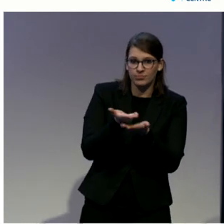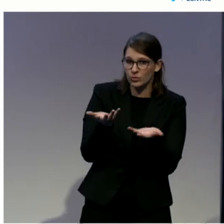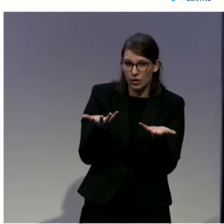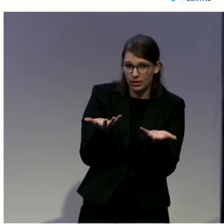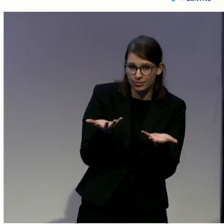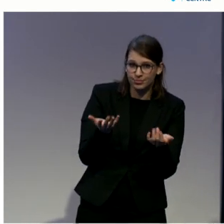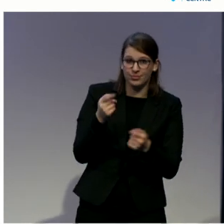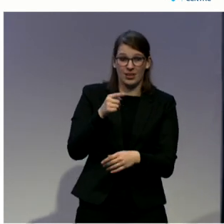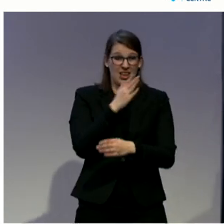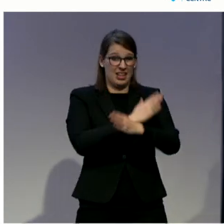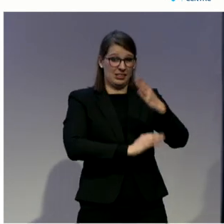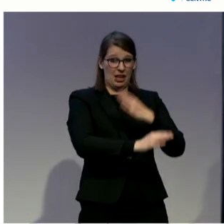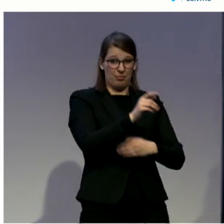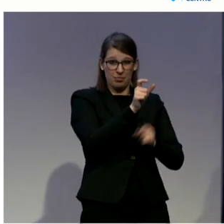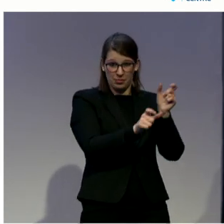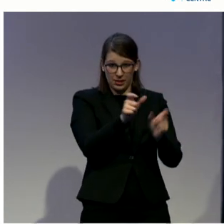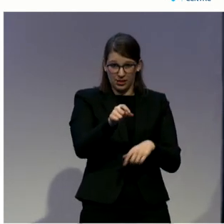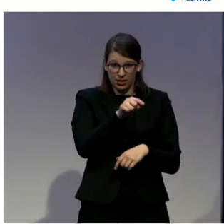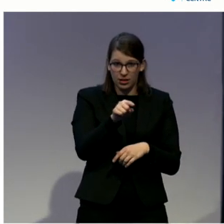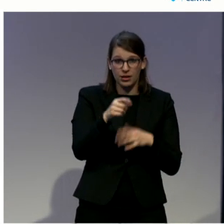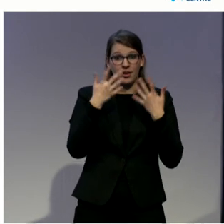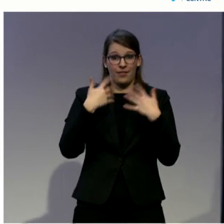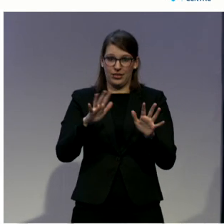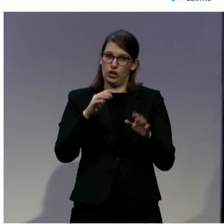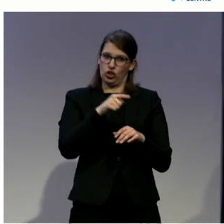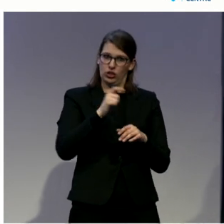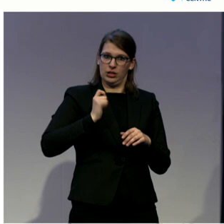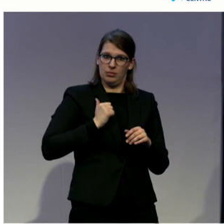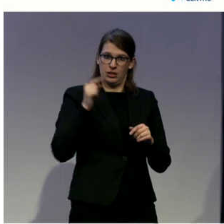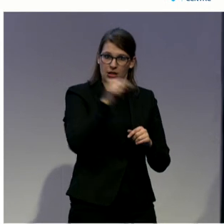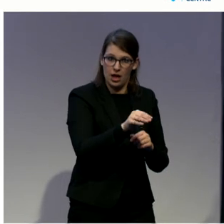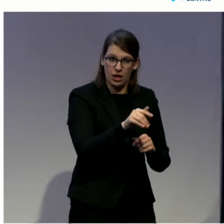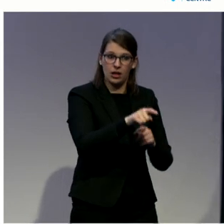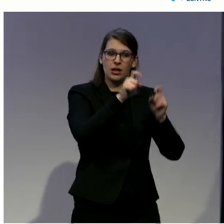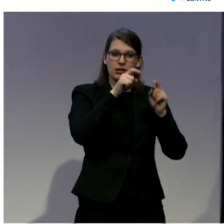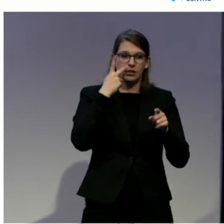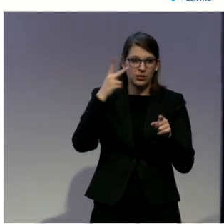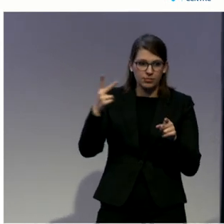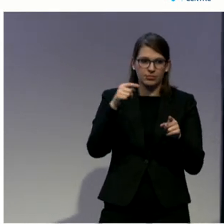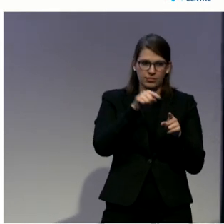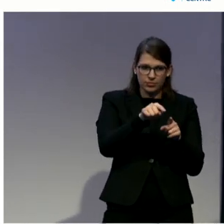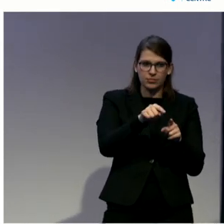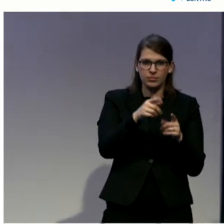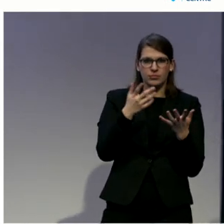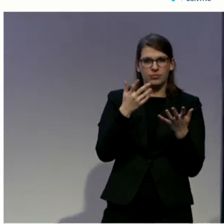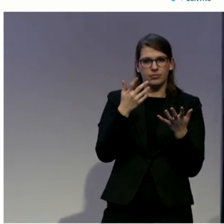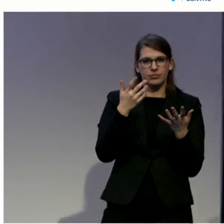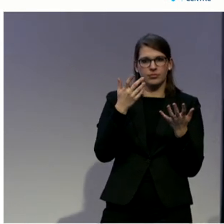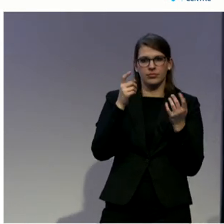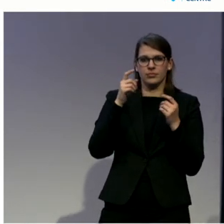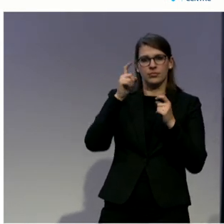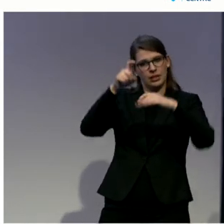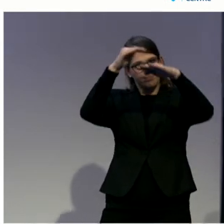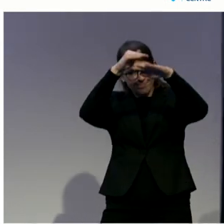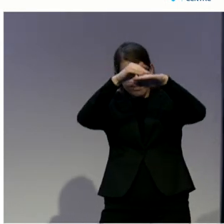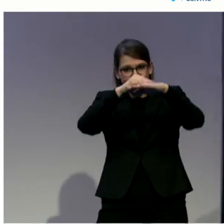More data on discrimination in relation to such people is needed. There's a need also to ensure that laws that may have a